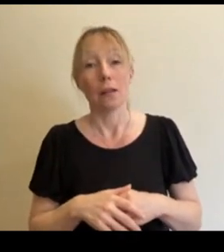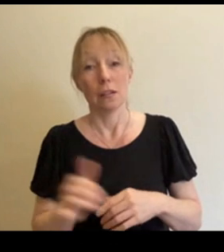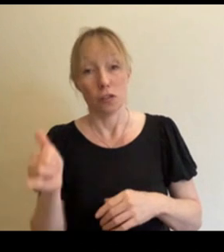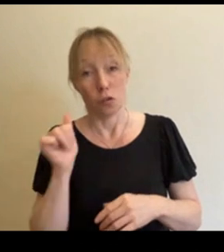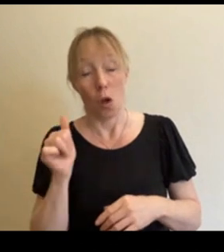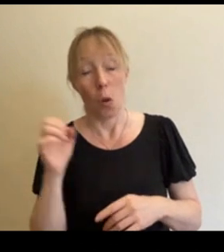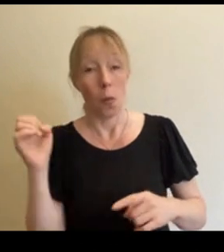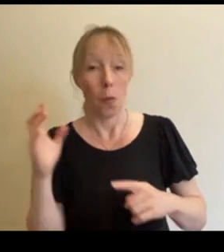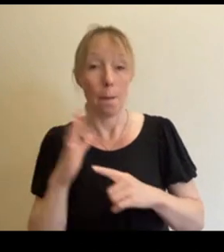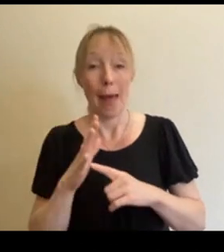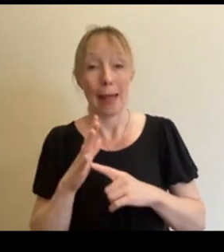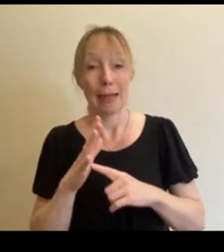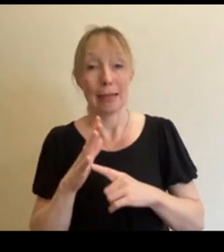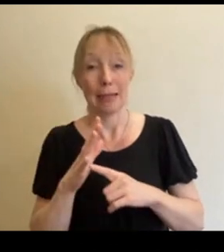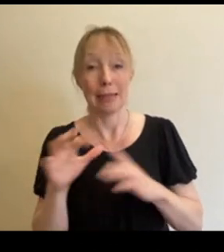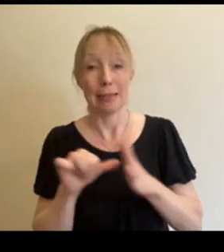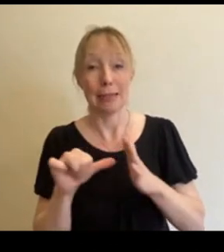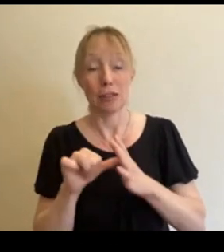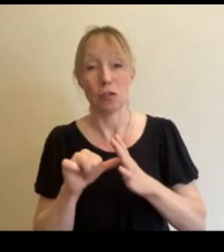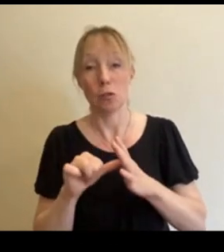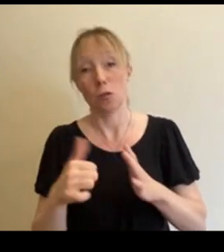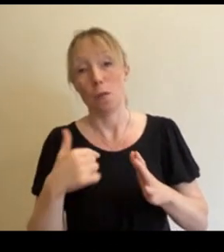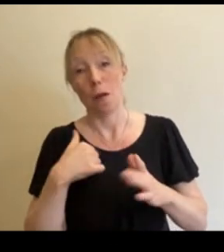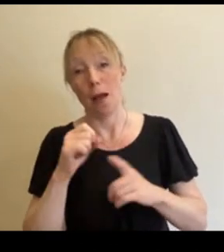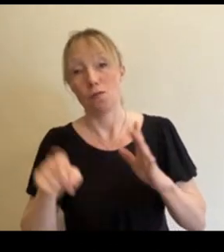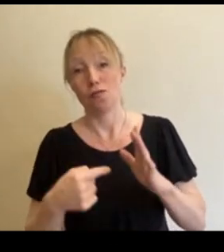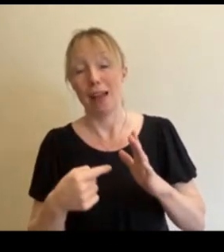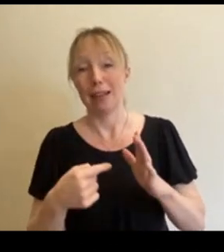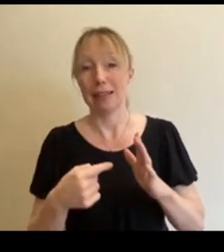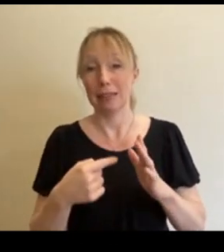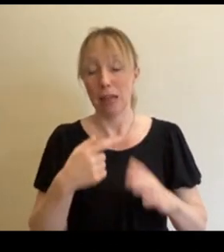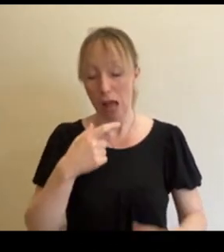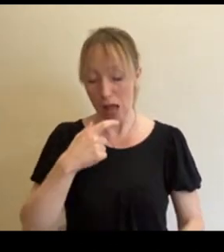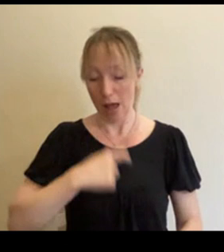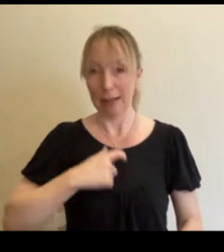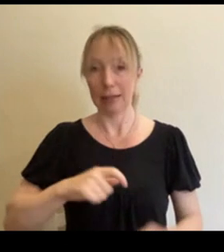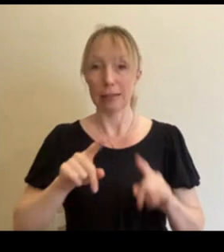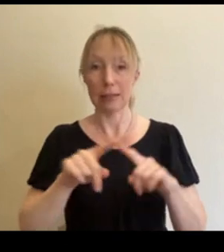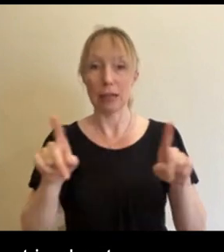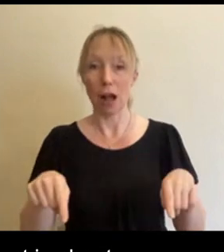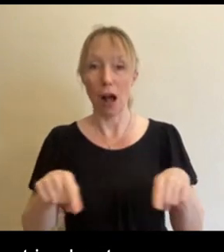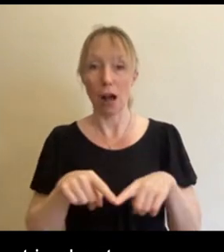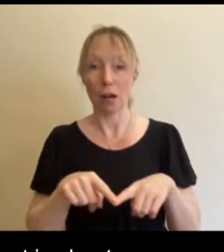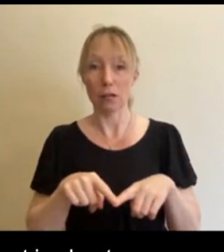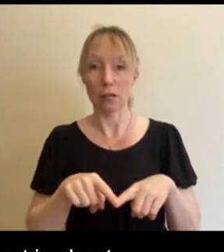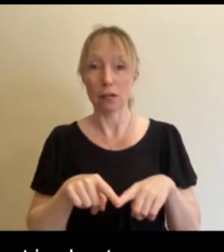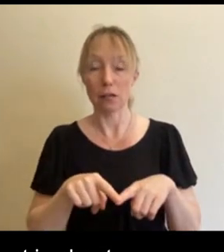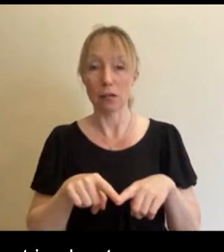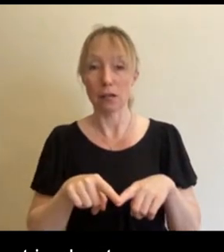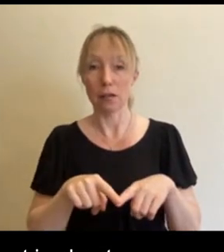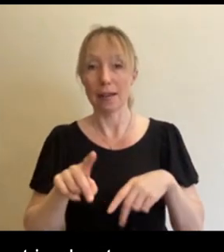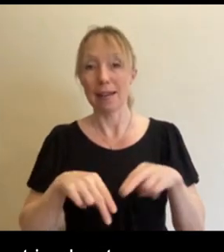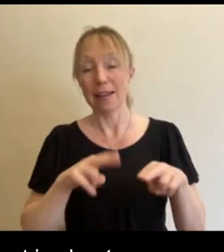my project is about the identity card, actually. And if you talk about the trans woman